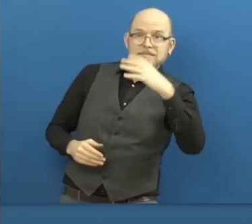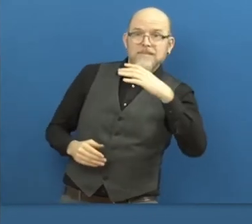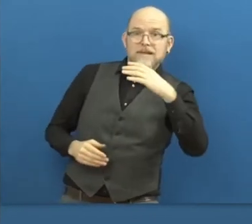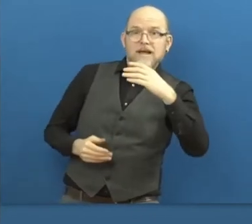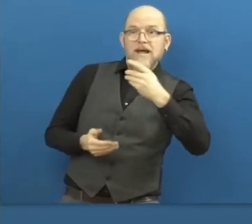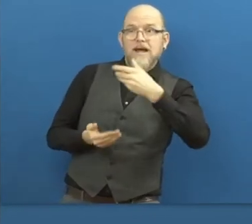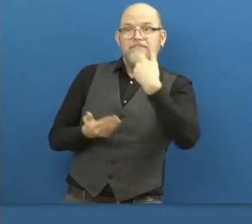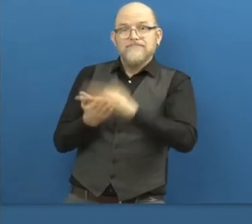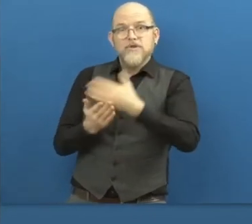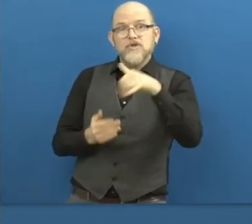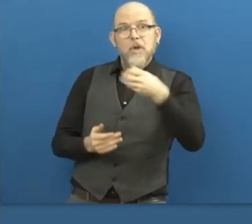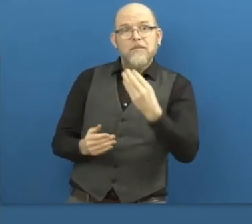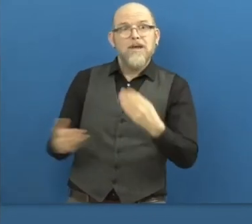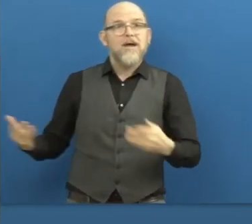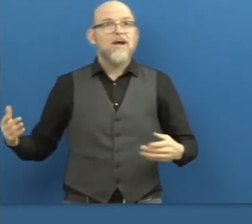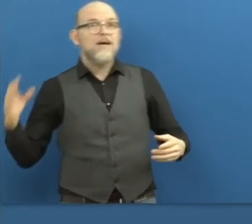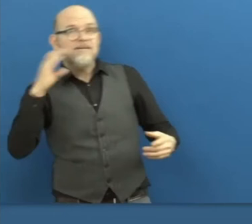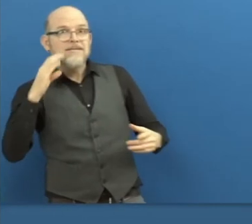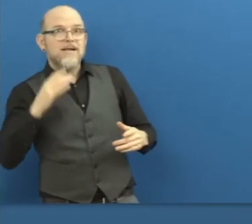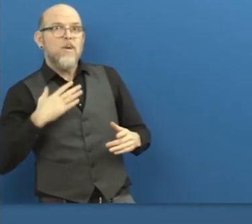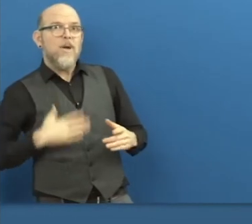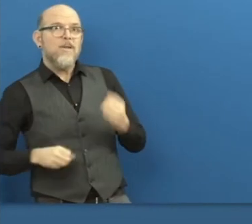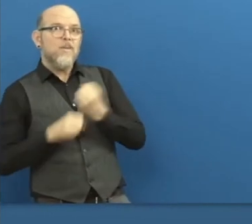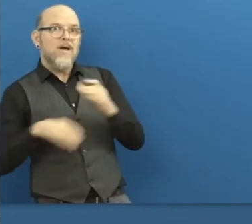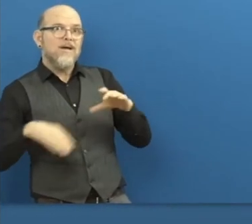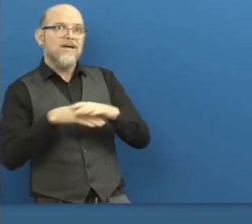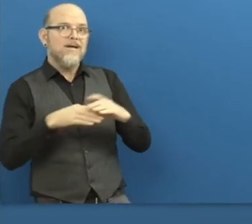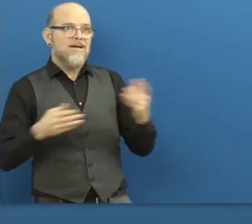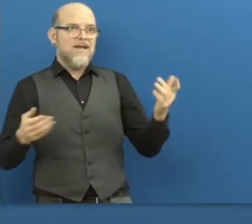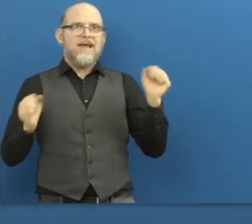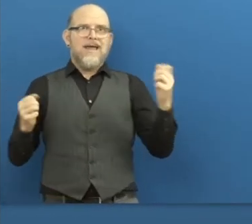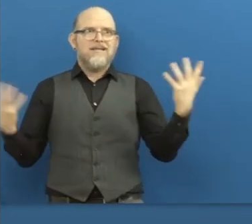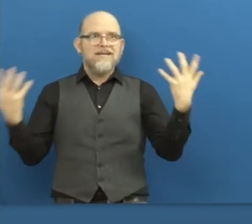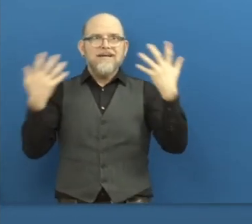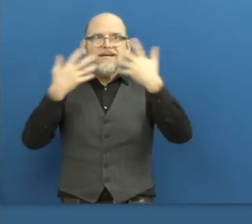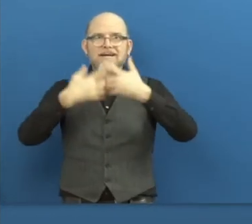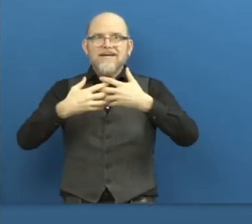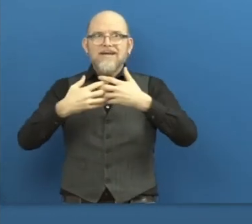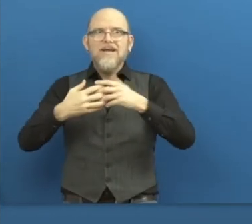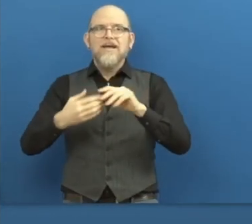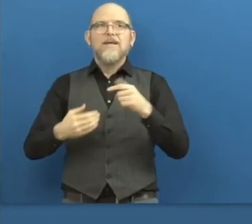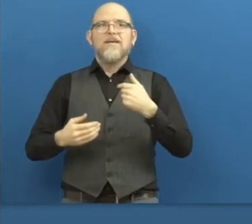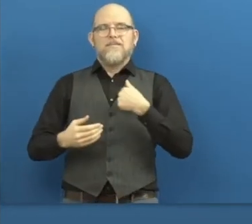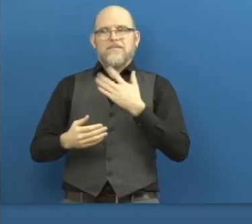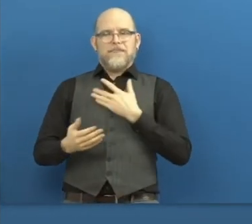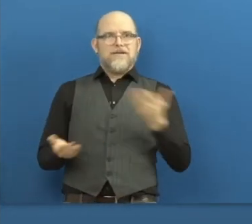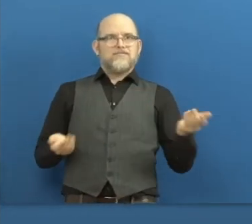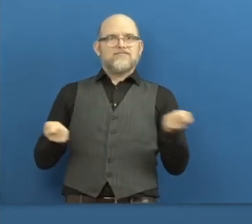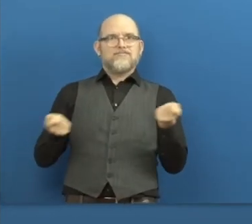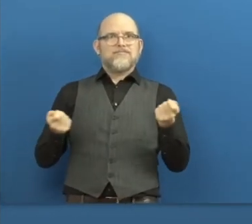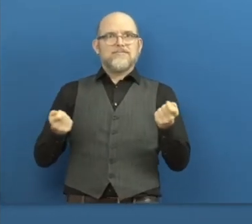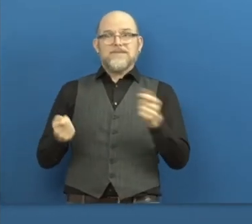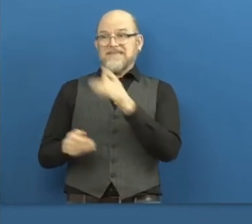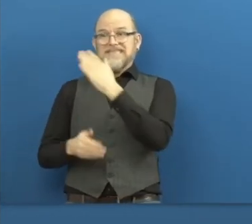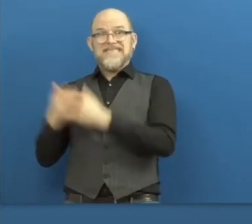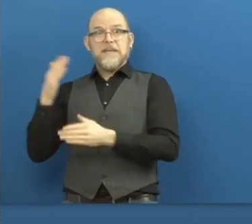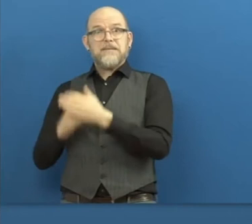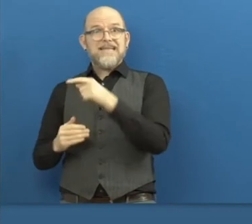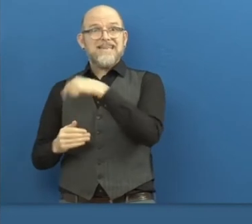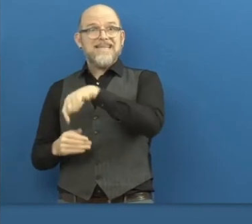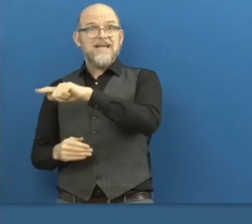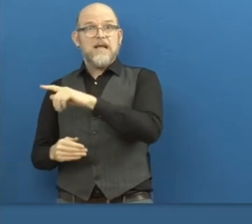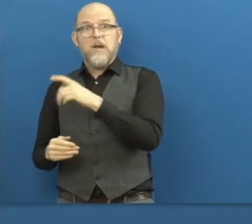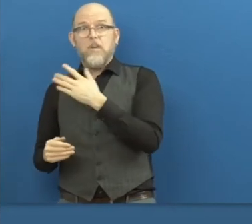who are joining into this portal. And we work very closely with people with disabilities who are looking for jobs.